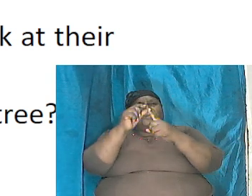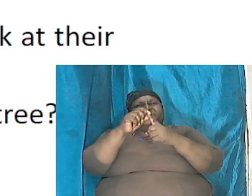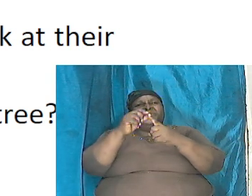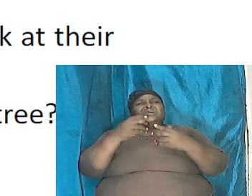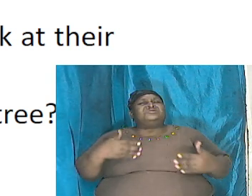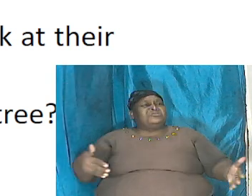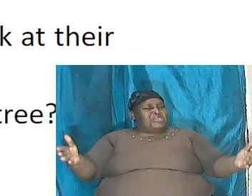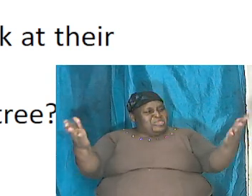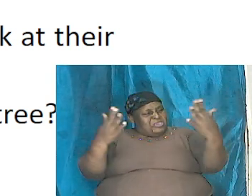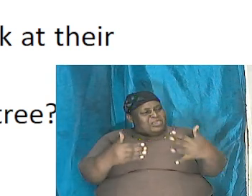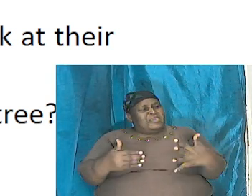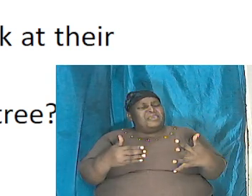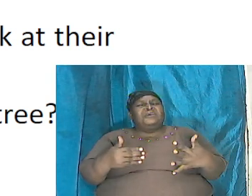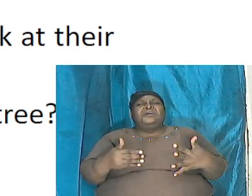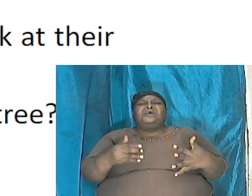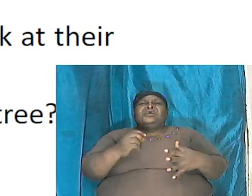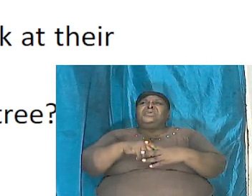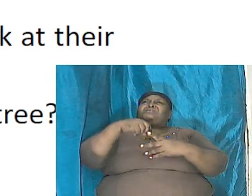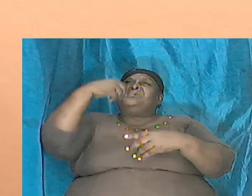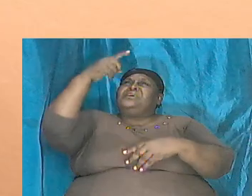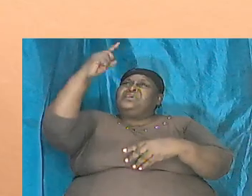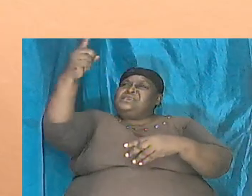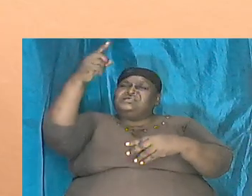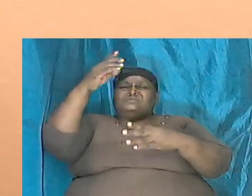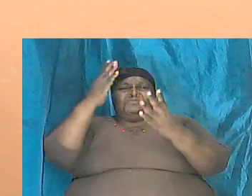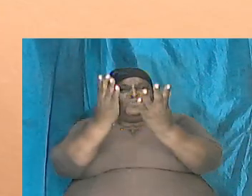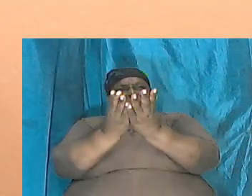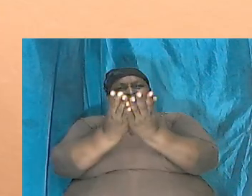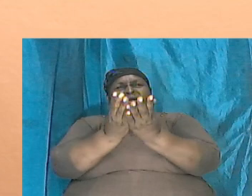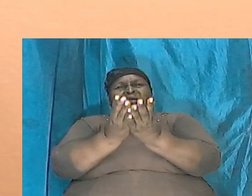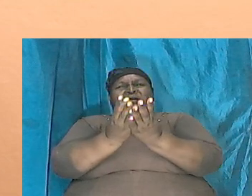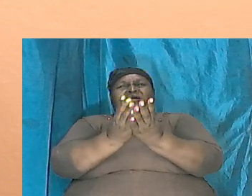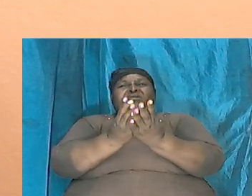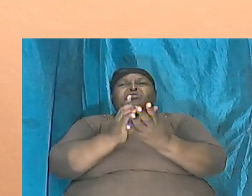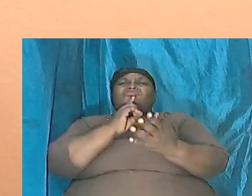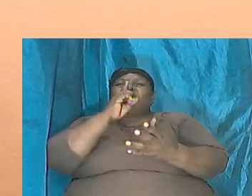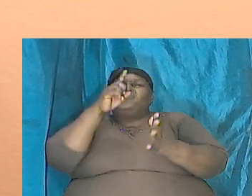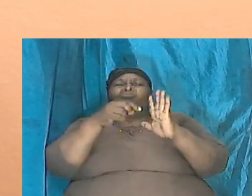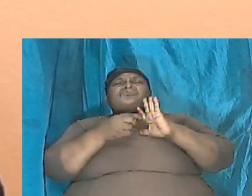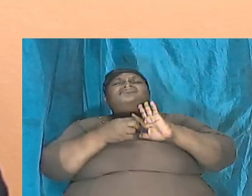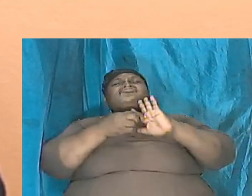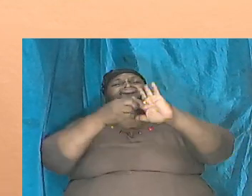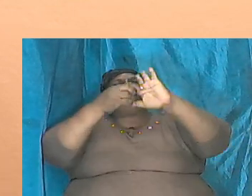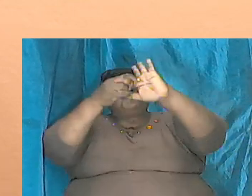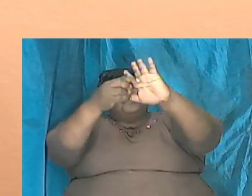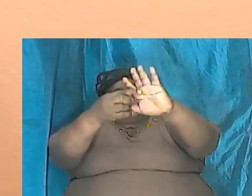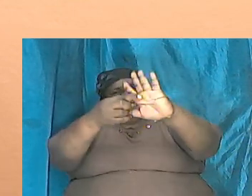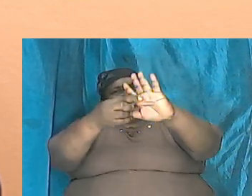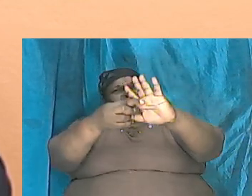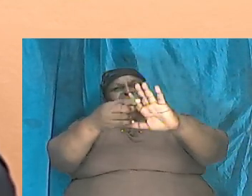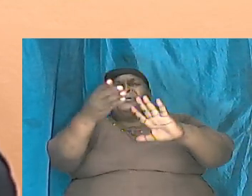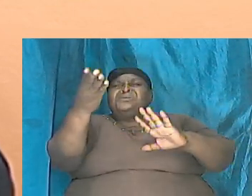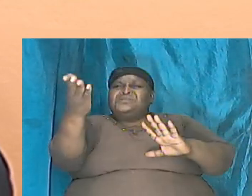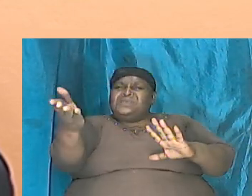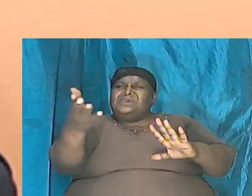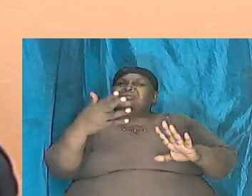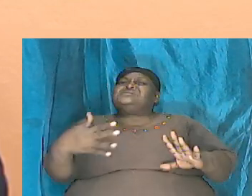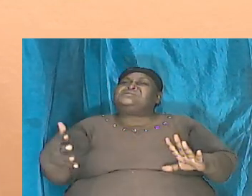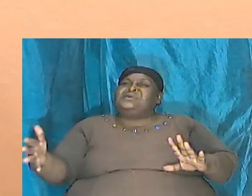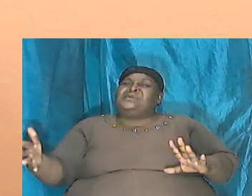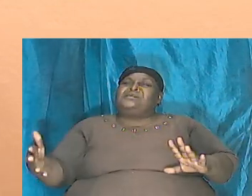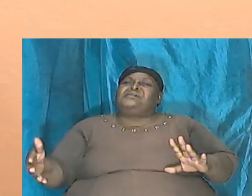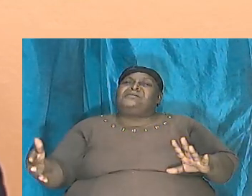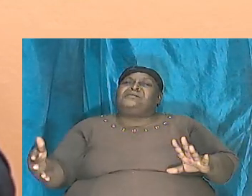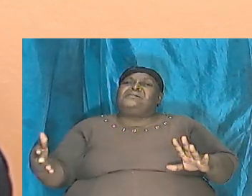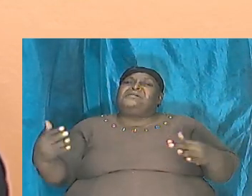here in his book that literally shows that these things these